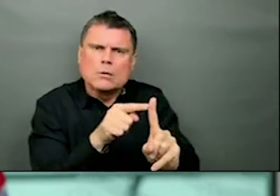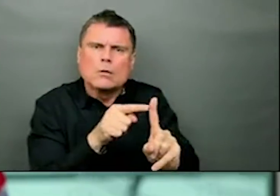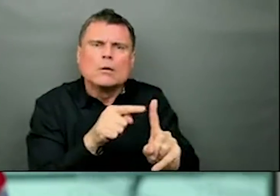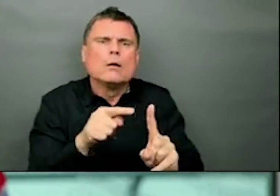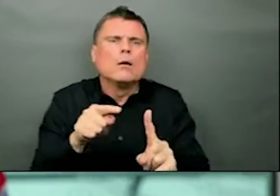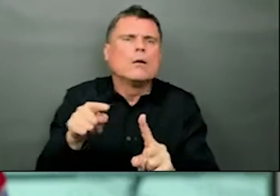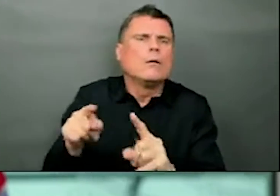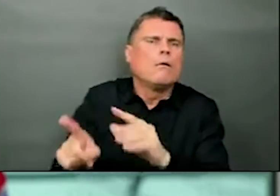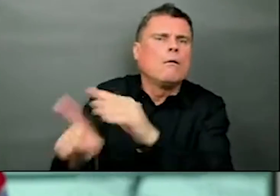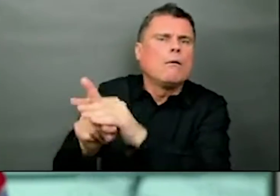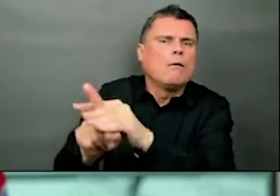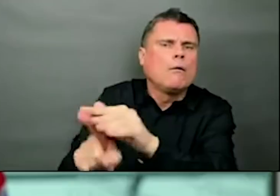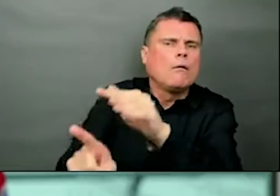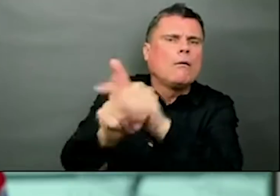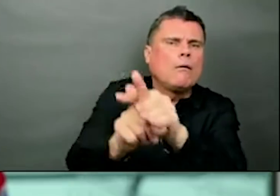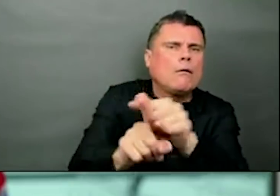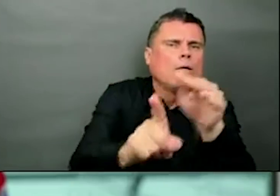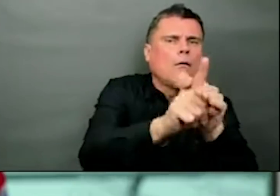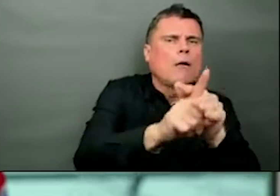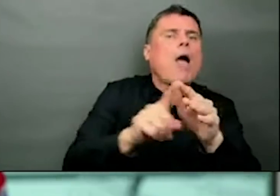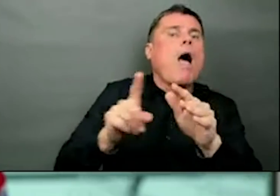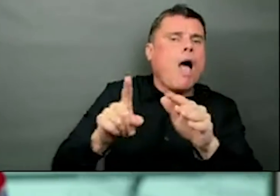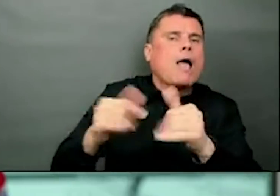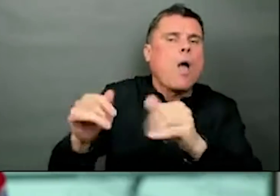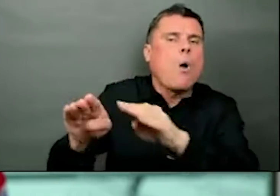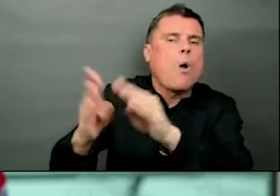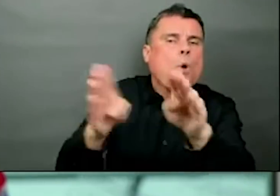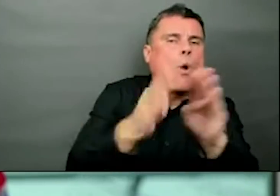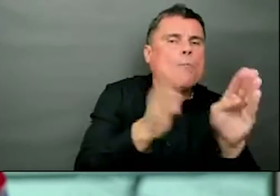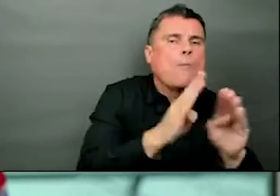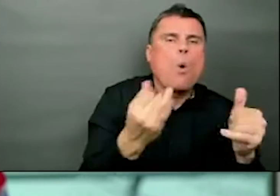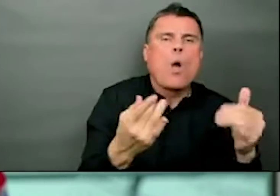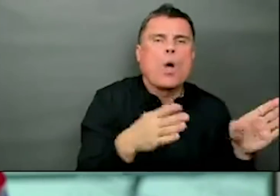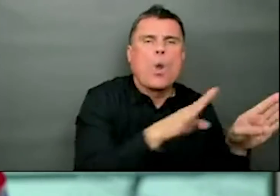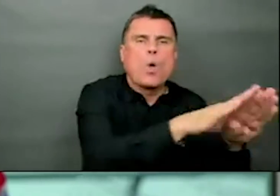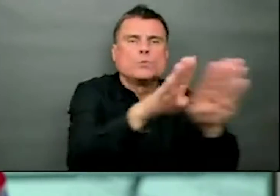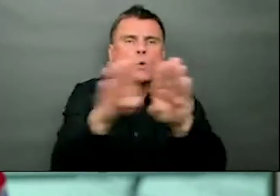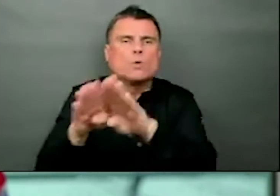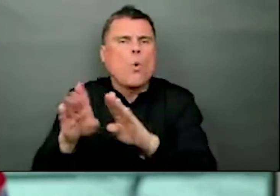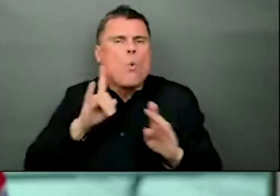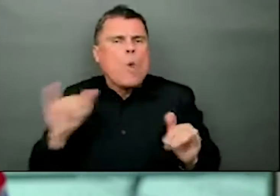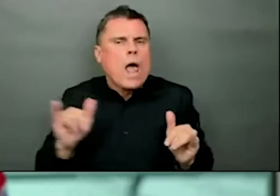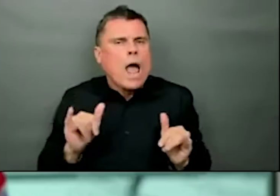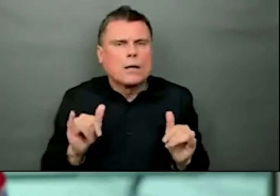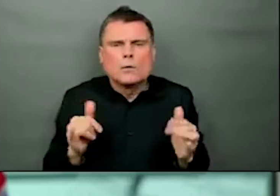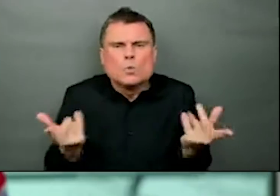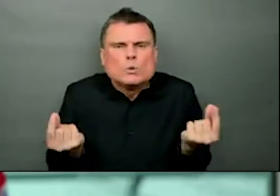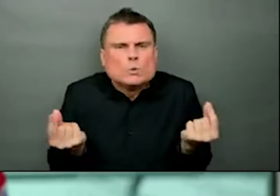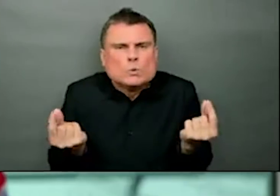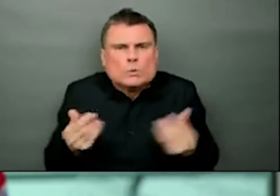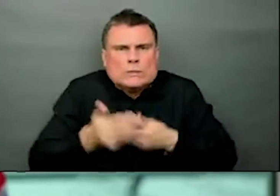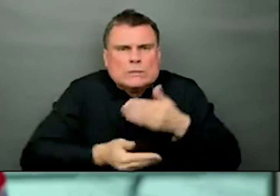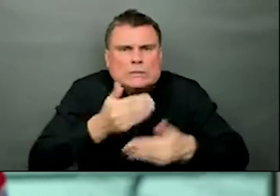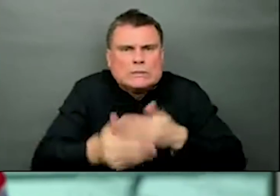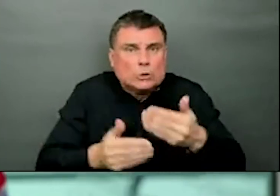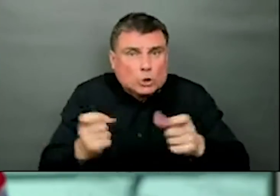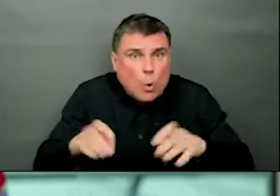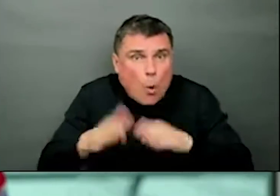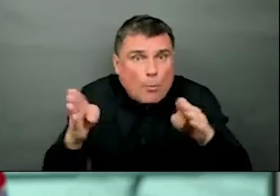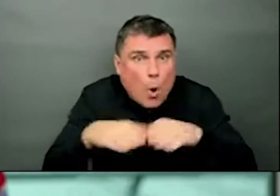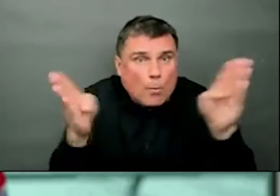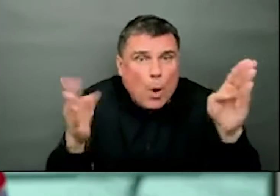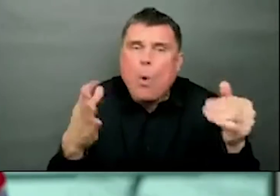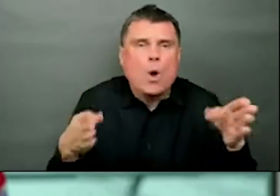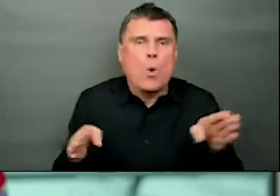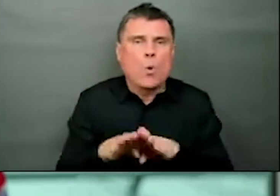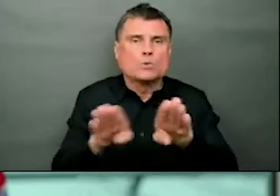public health restrictions and orders. The seven-day moving average is one of the measures that we use to help